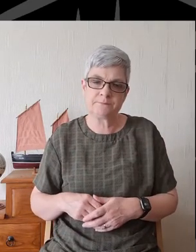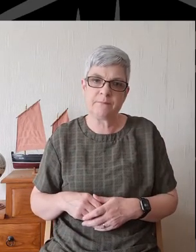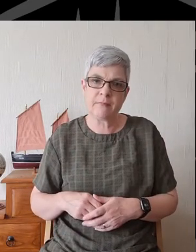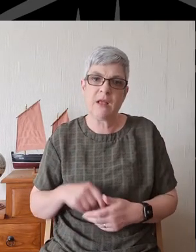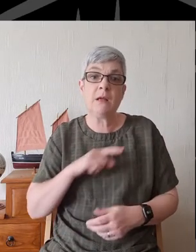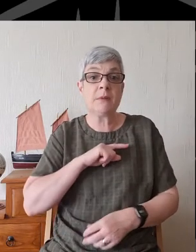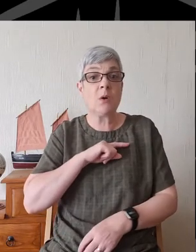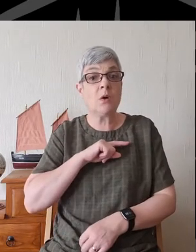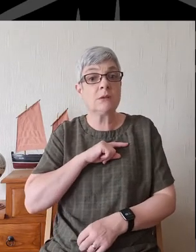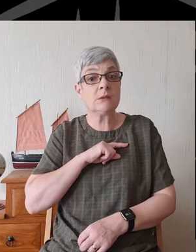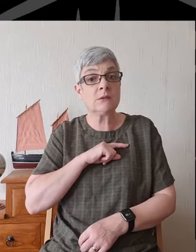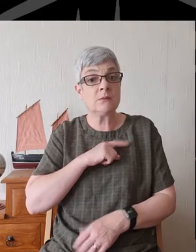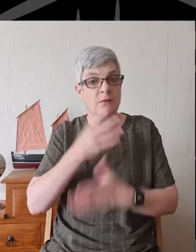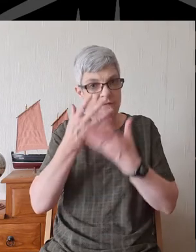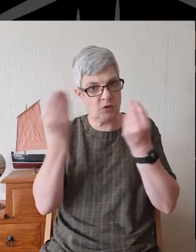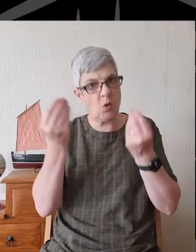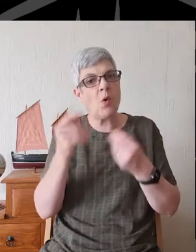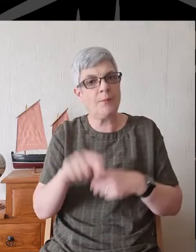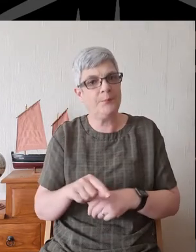because we forgot that.